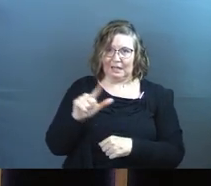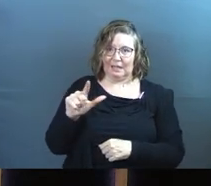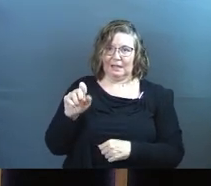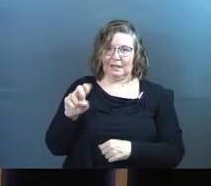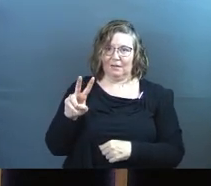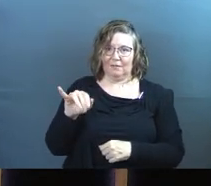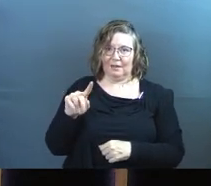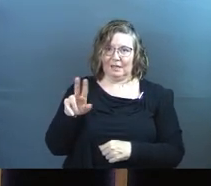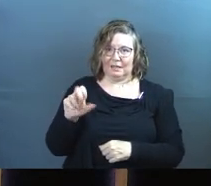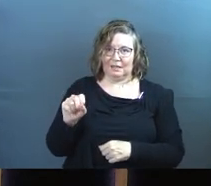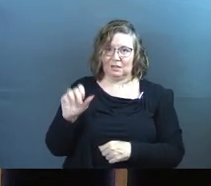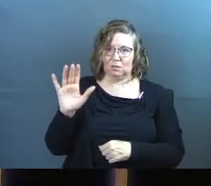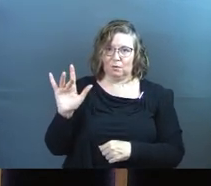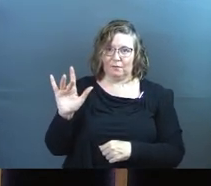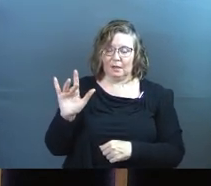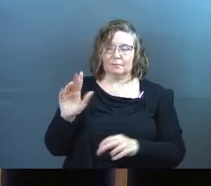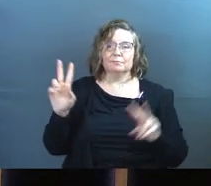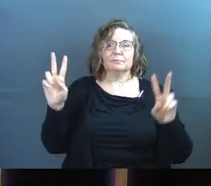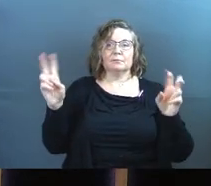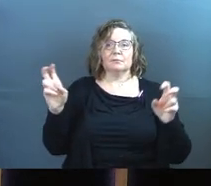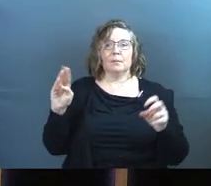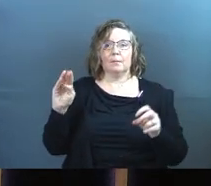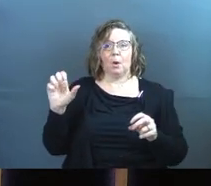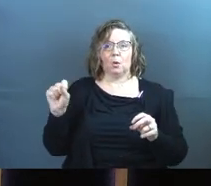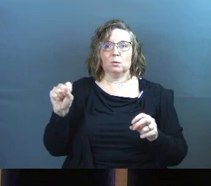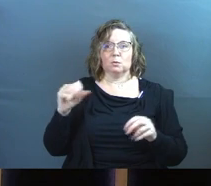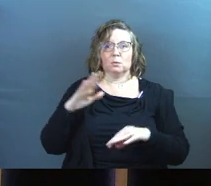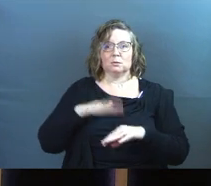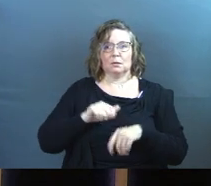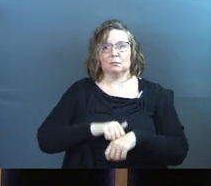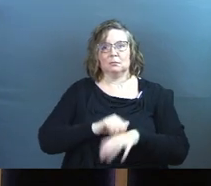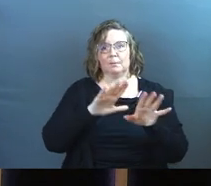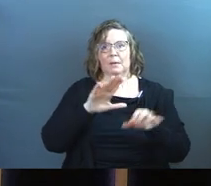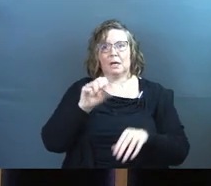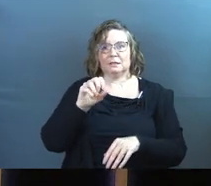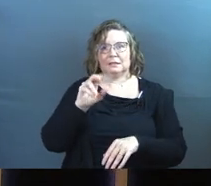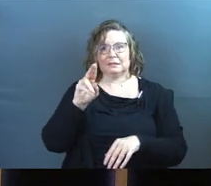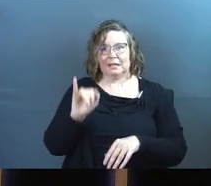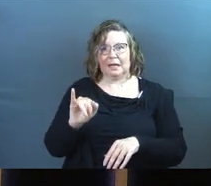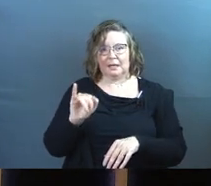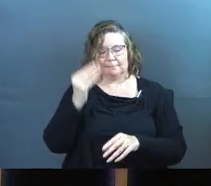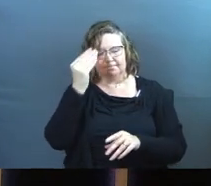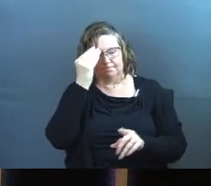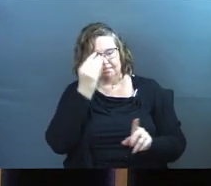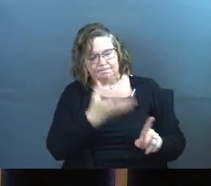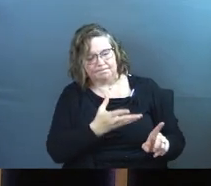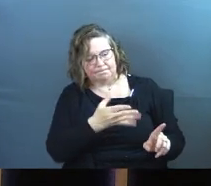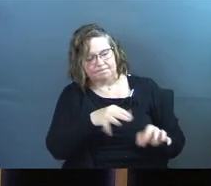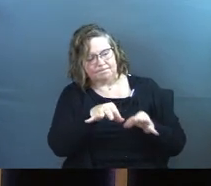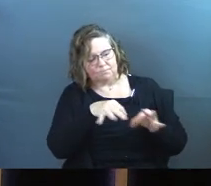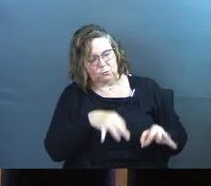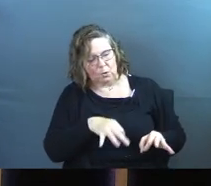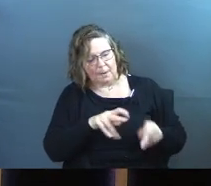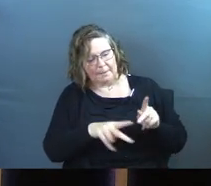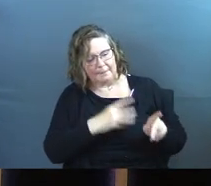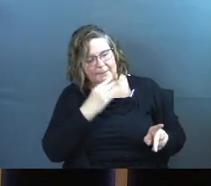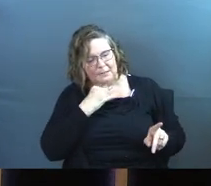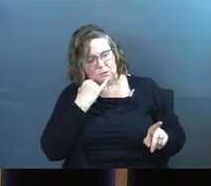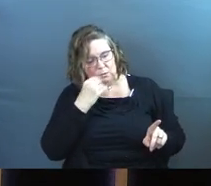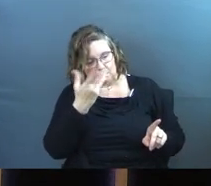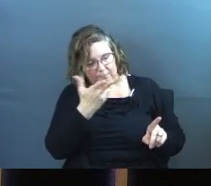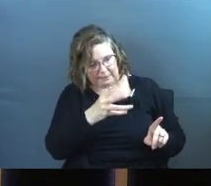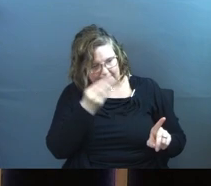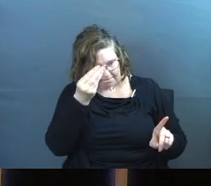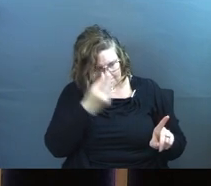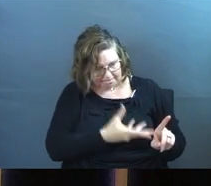Leviticus 25 verse 1. While Moses was on Mount Sinai, the Lord said to him, give the following instructions to the people of Israel. And when you have